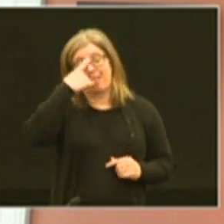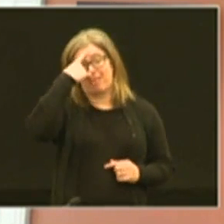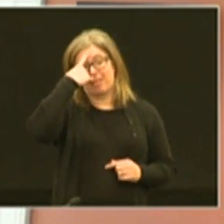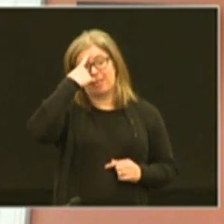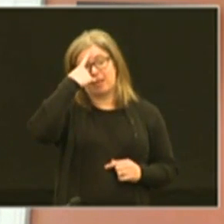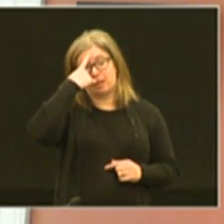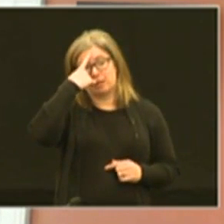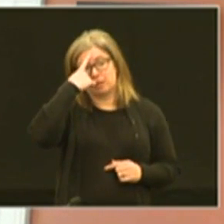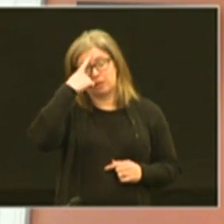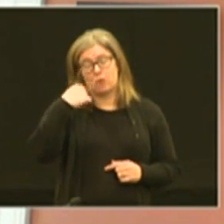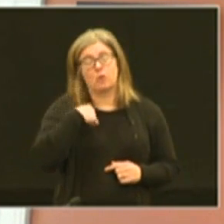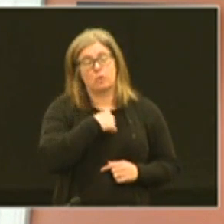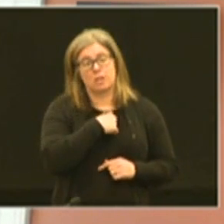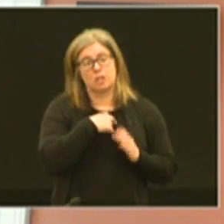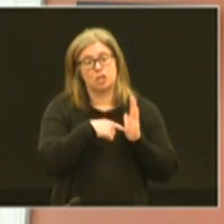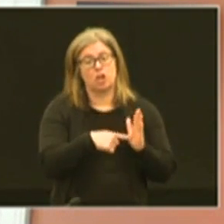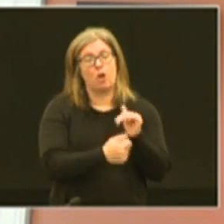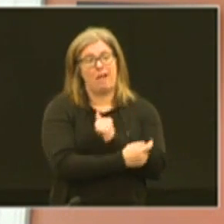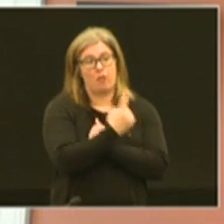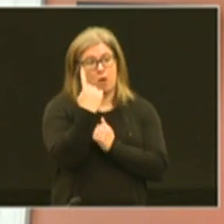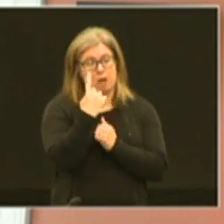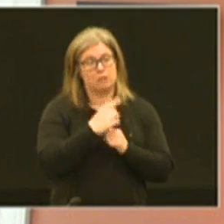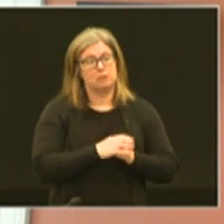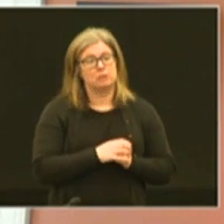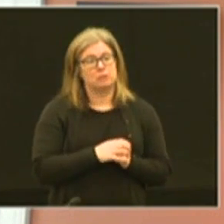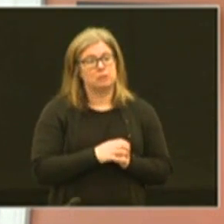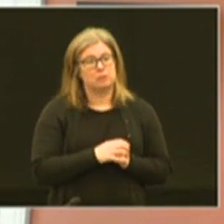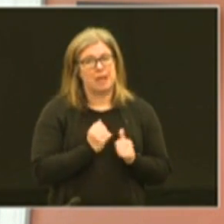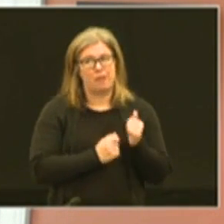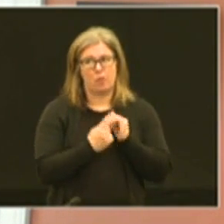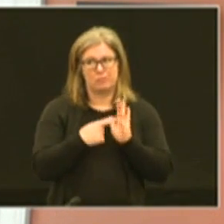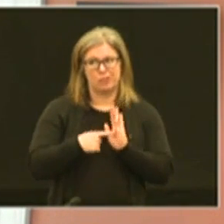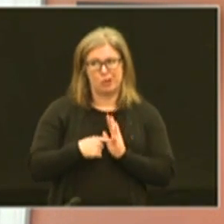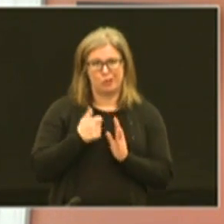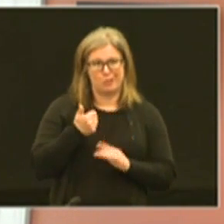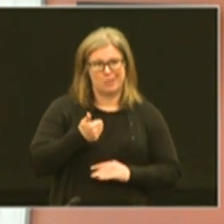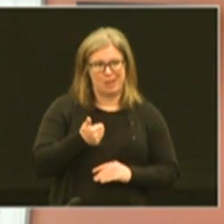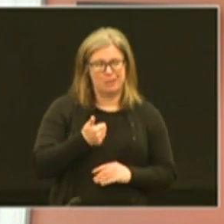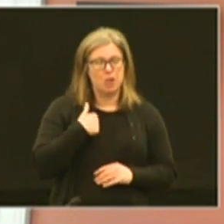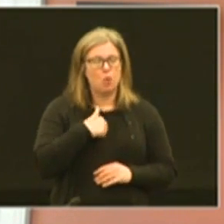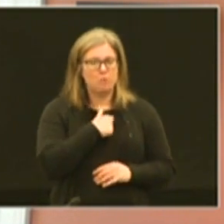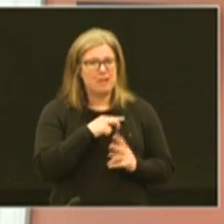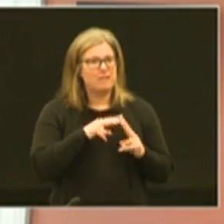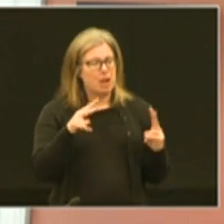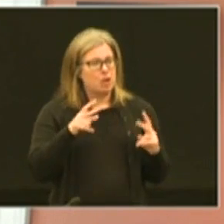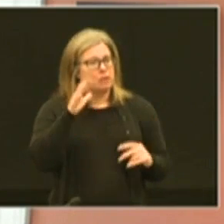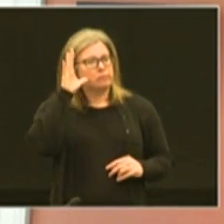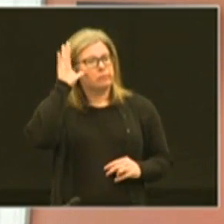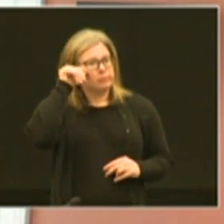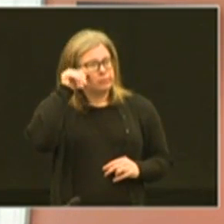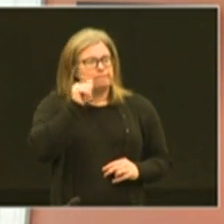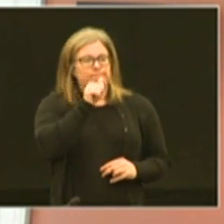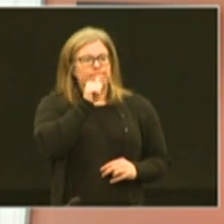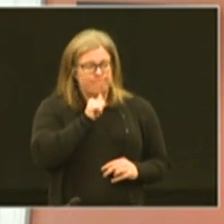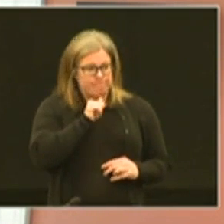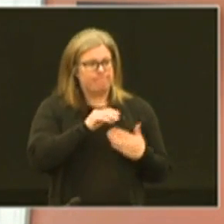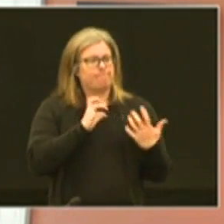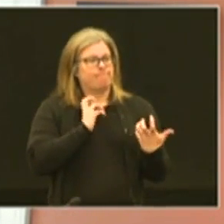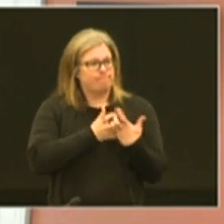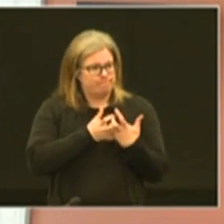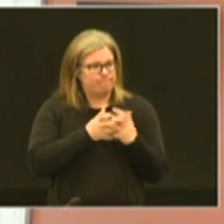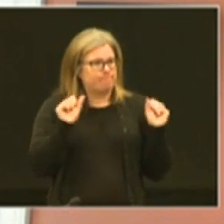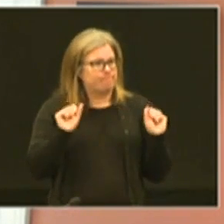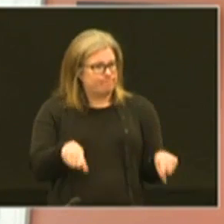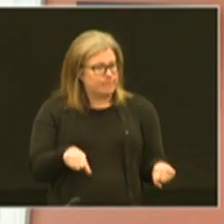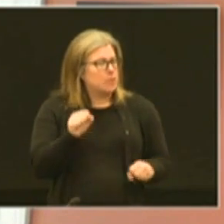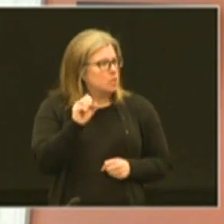we've been we've demonstrated to everybody and everybody's demonstrated to themselves is we've been very resilient we've been very adaptable throughout all